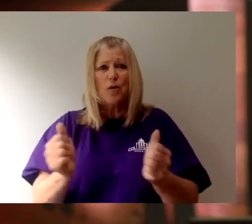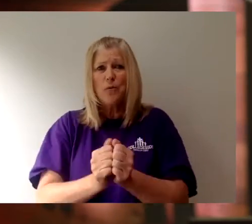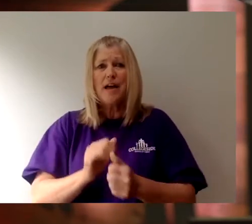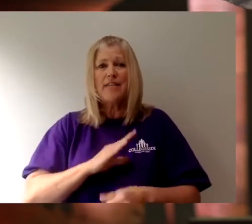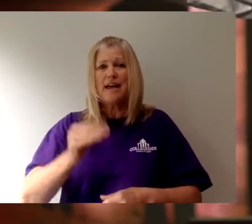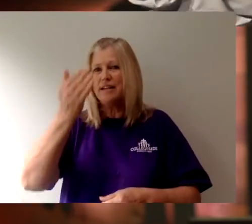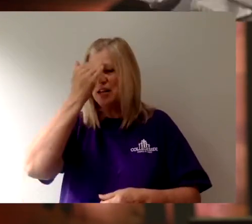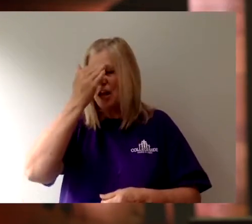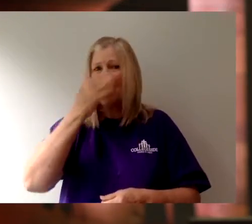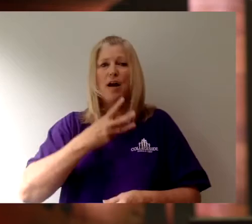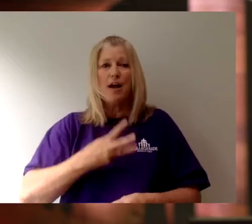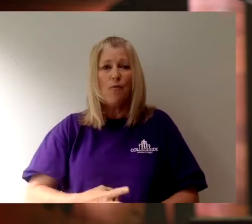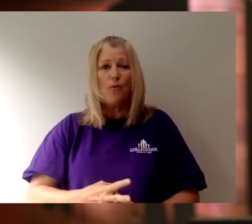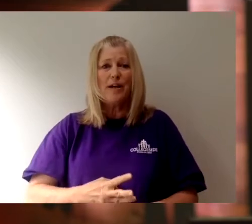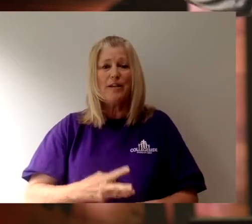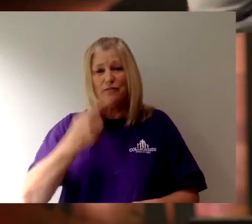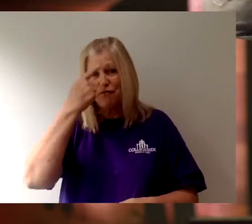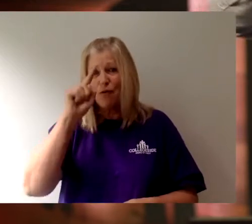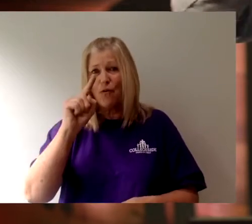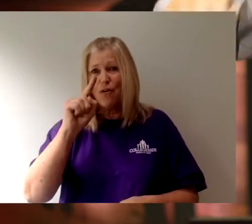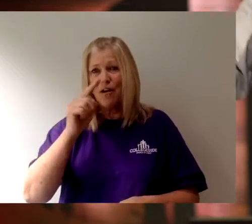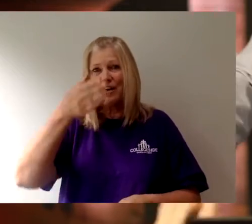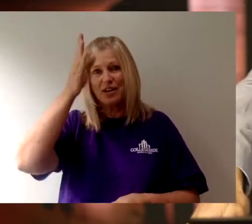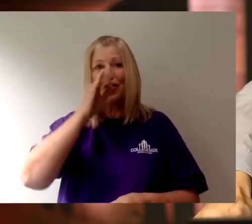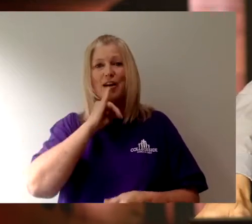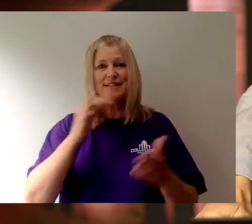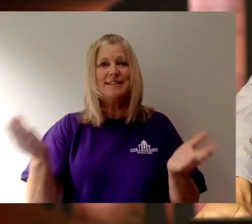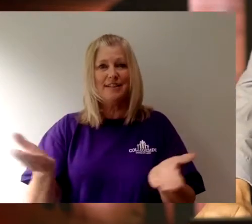and know, and wish for. God is here.